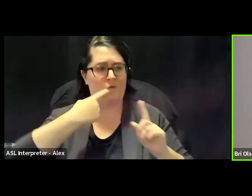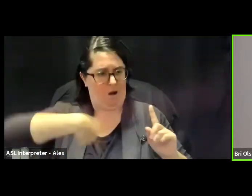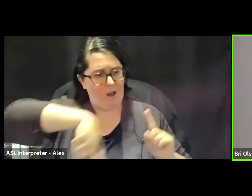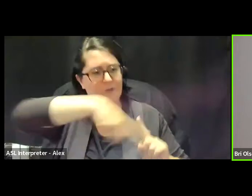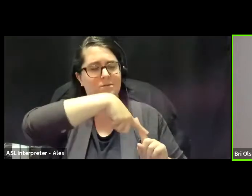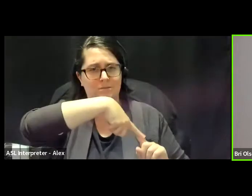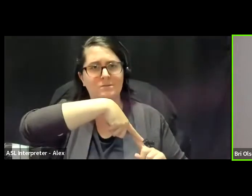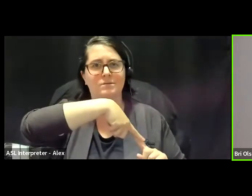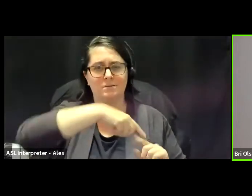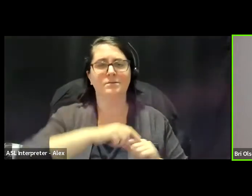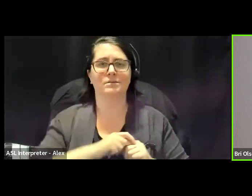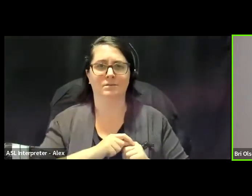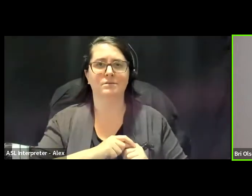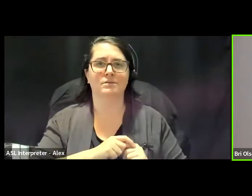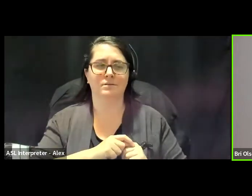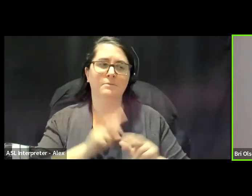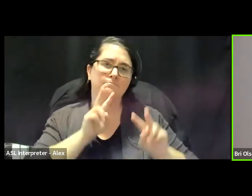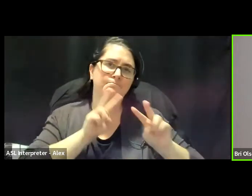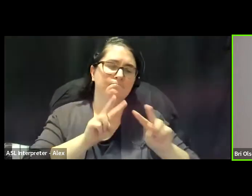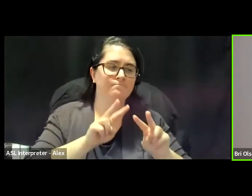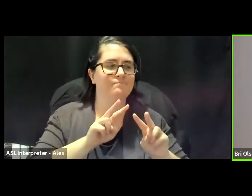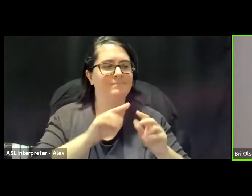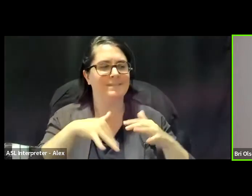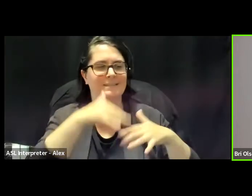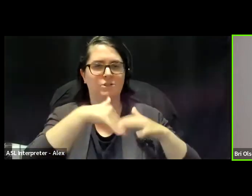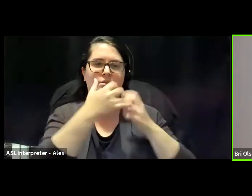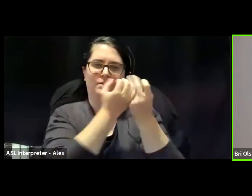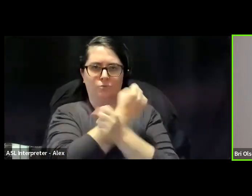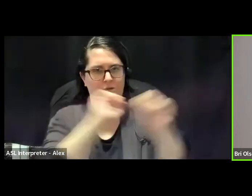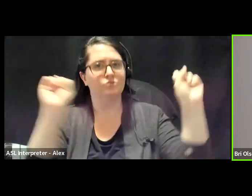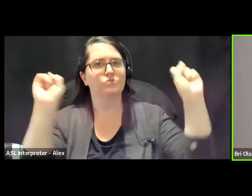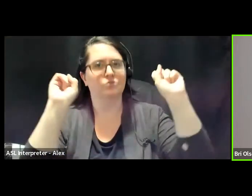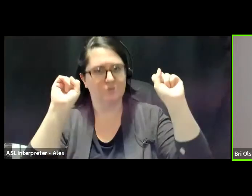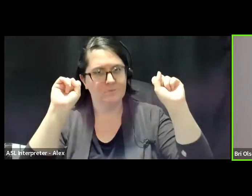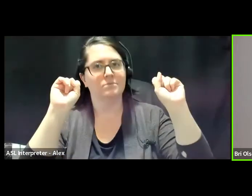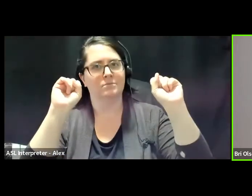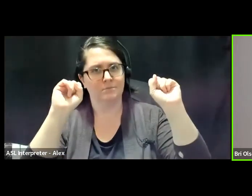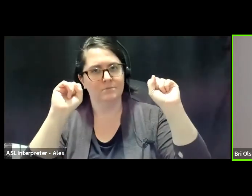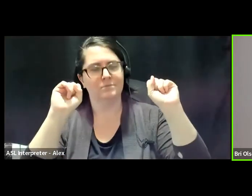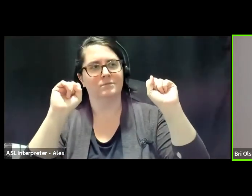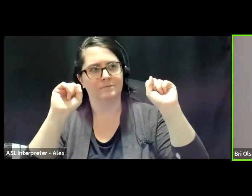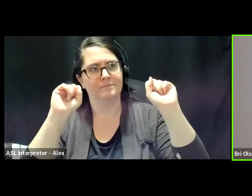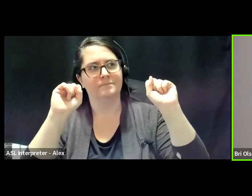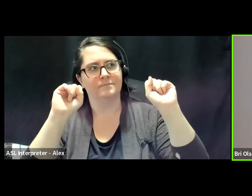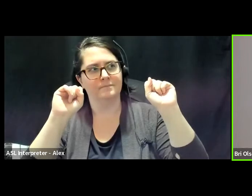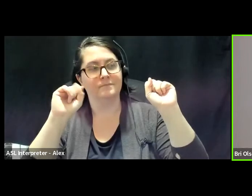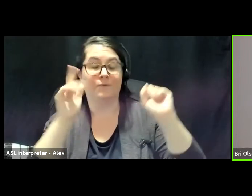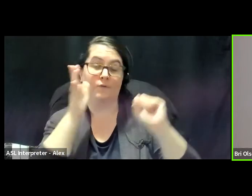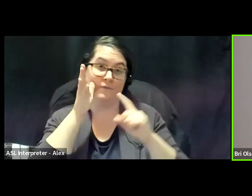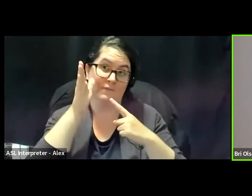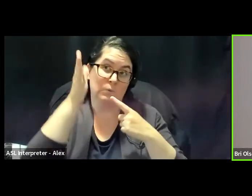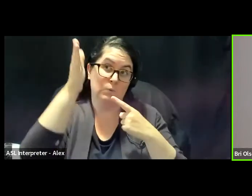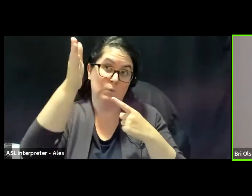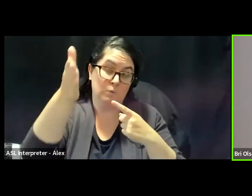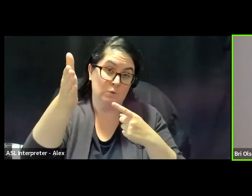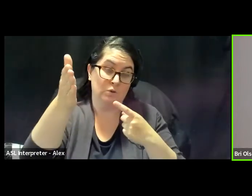know, looking to Indigenous liberation as, you know, are a future that